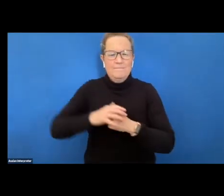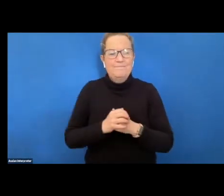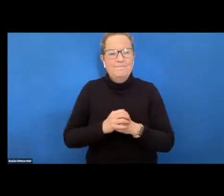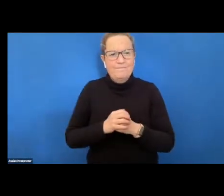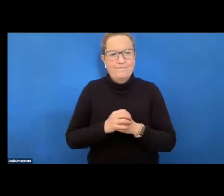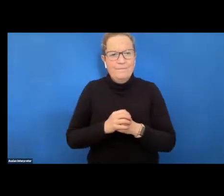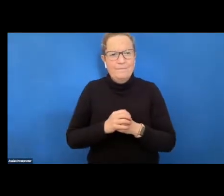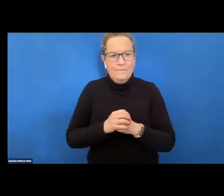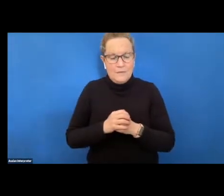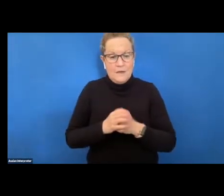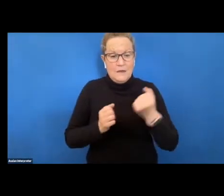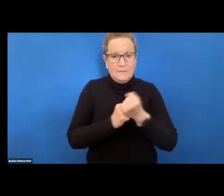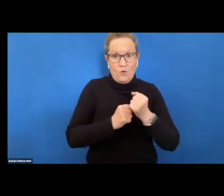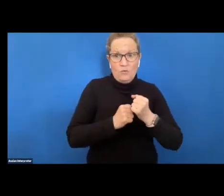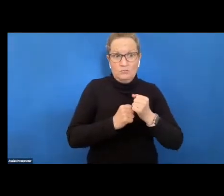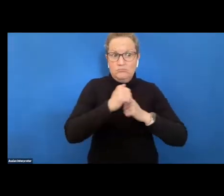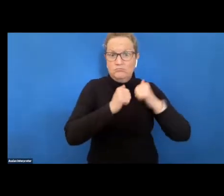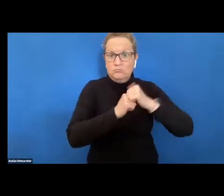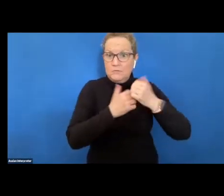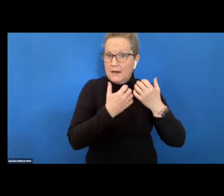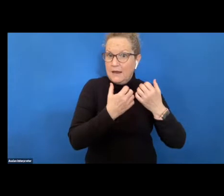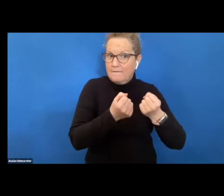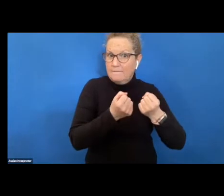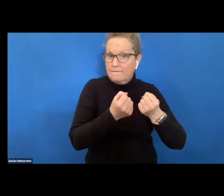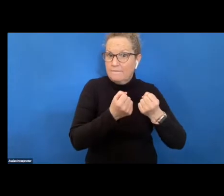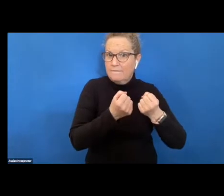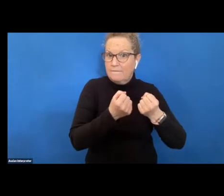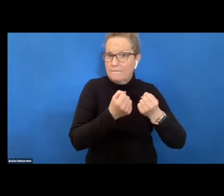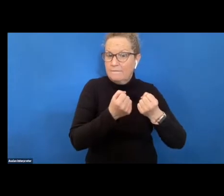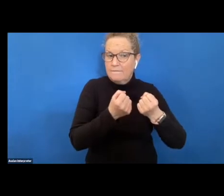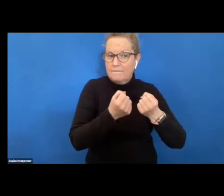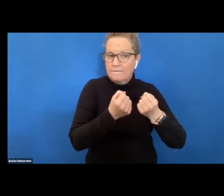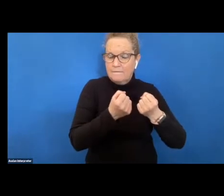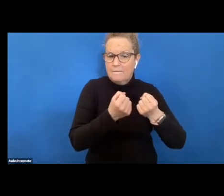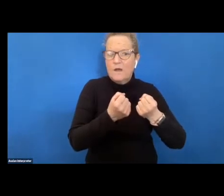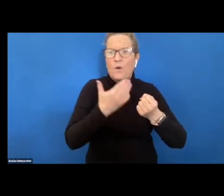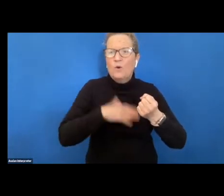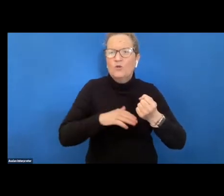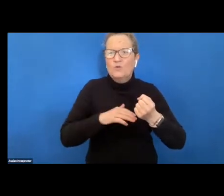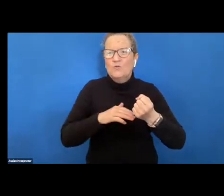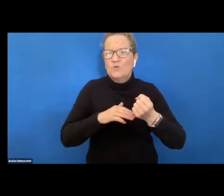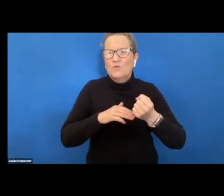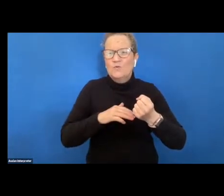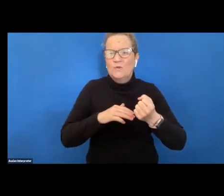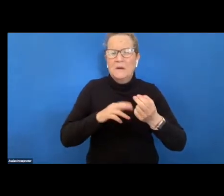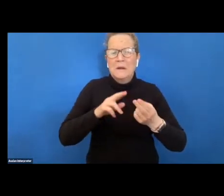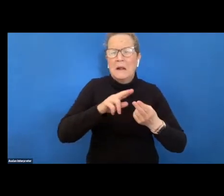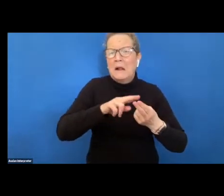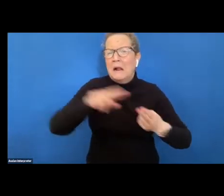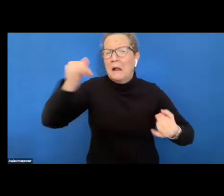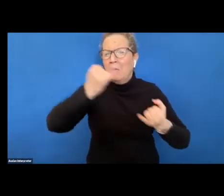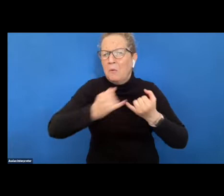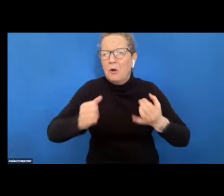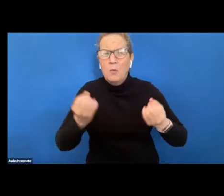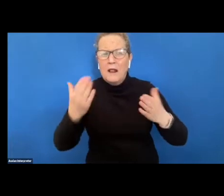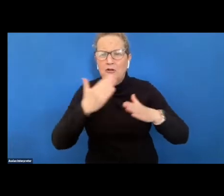support infrastructure is in place in darabin and all of it is designed to turn the numbers around but this can only be effective if we all